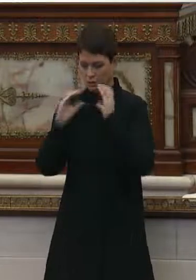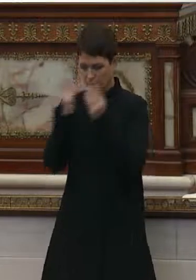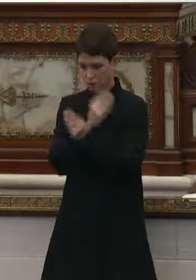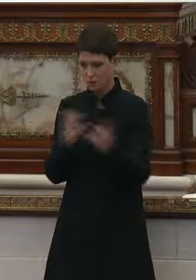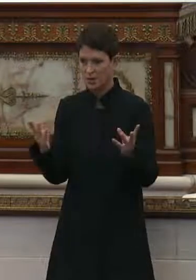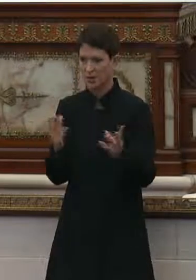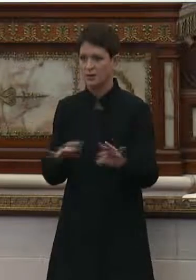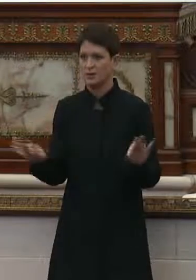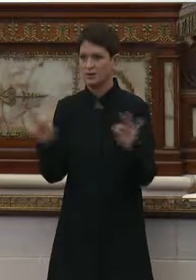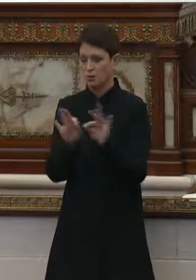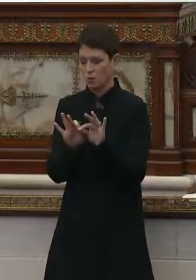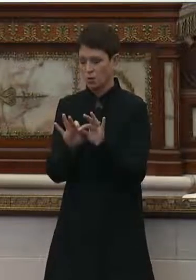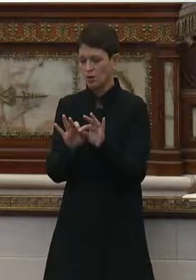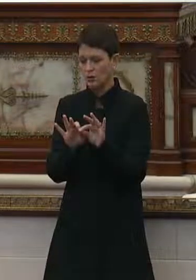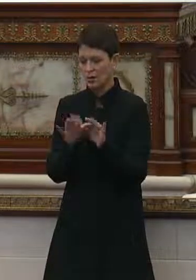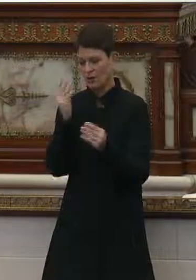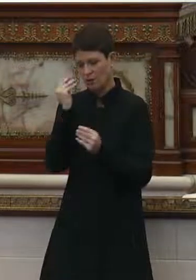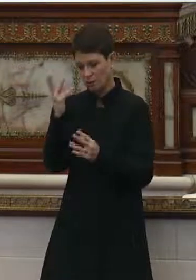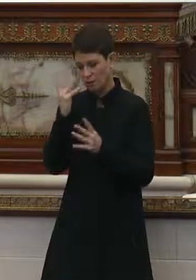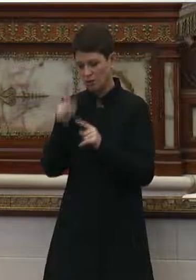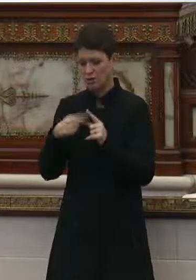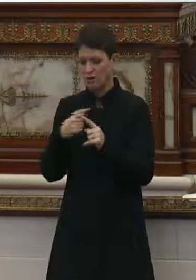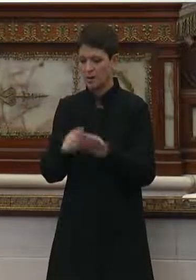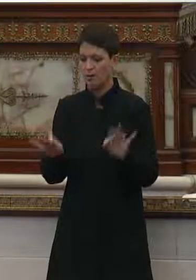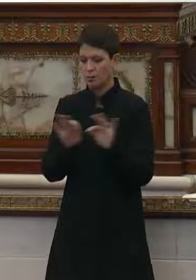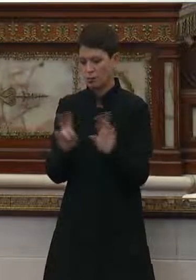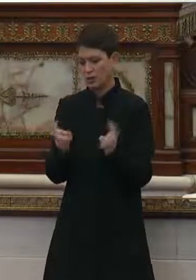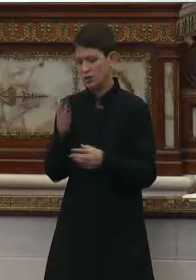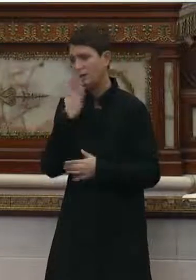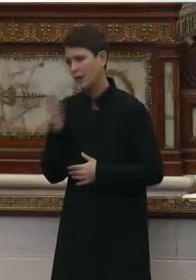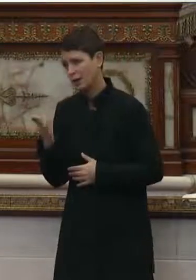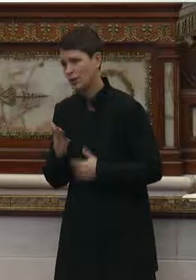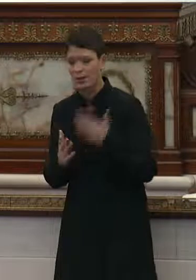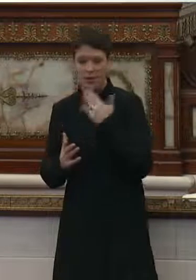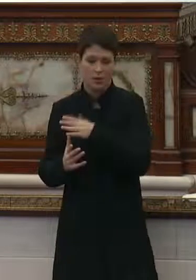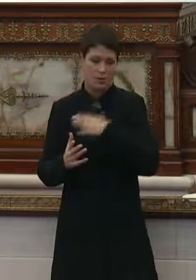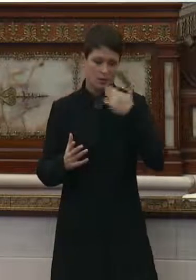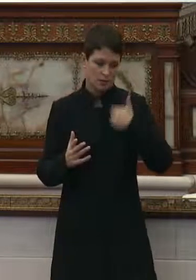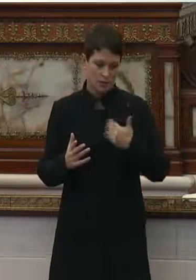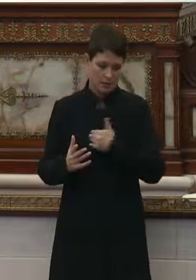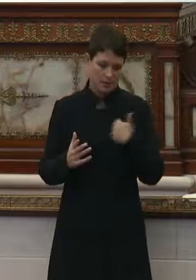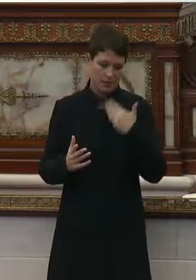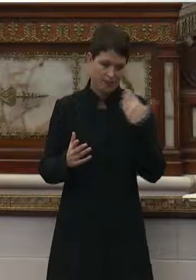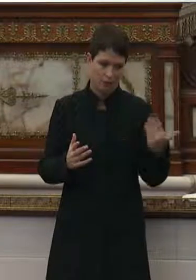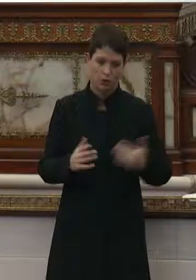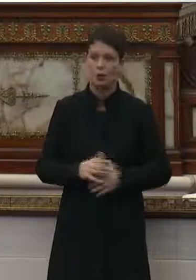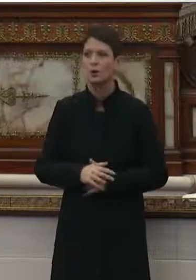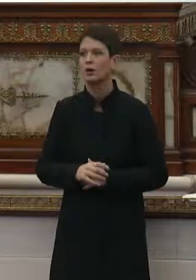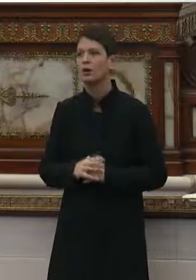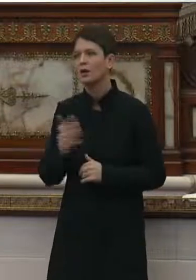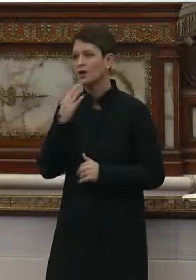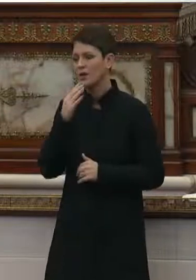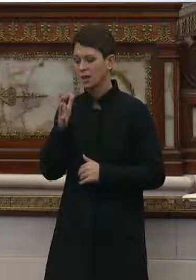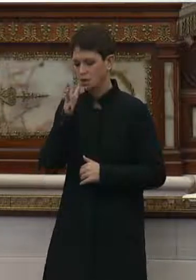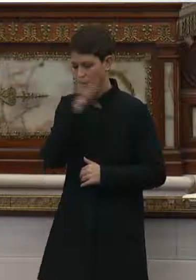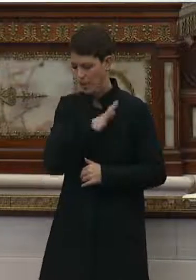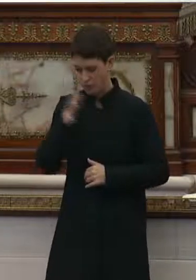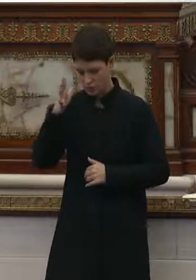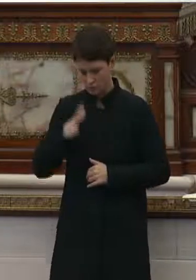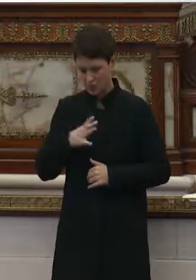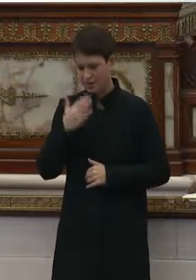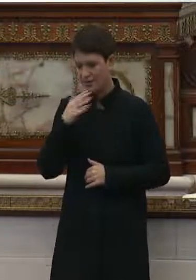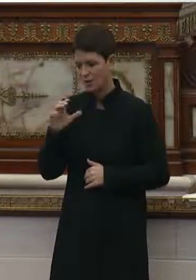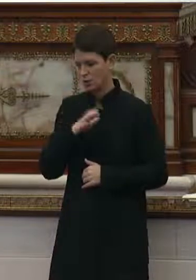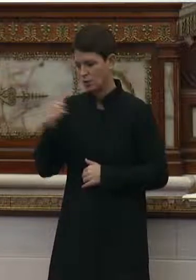important information about an important issue. Thank you. Thank you, council member. Thank you, councilman. And thank you,